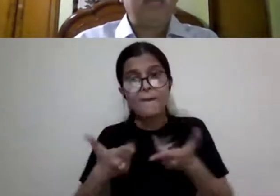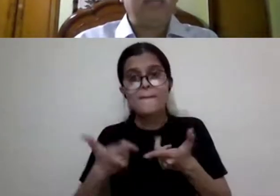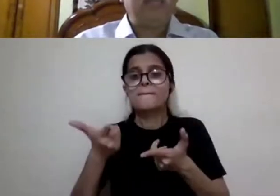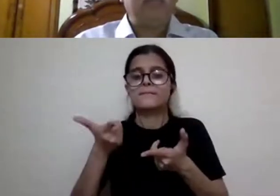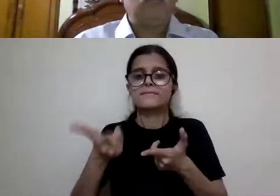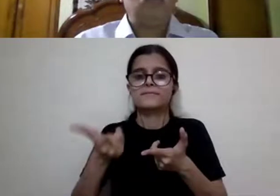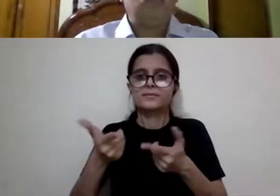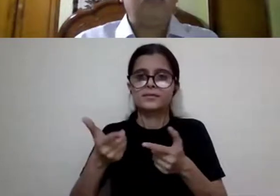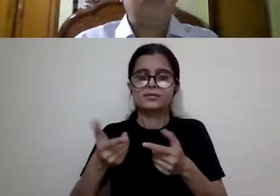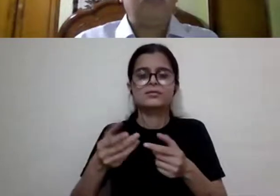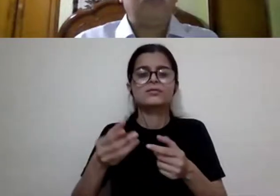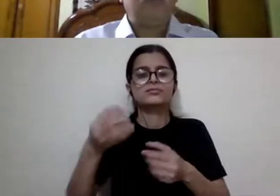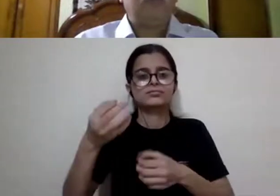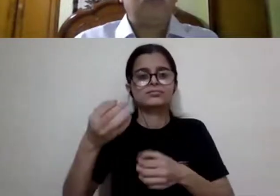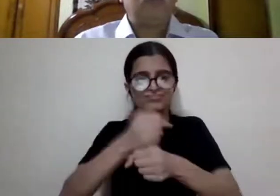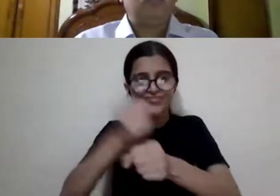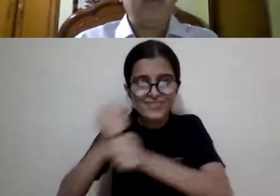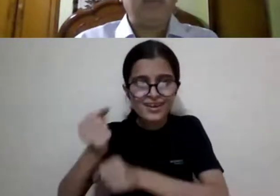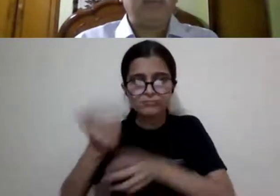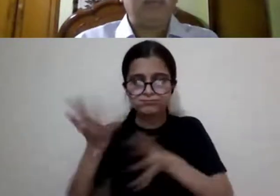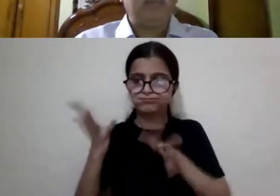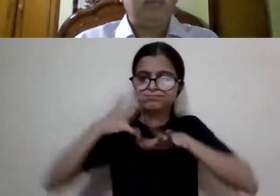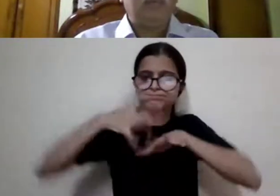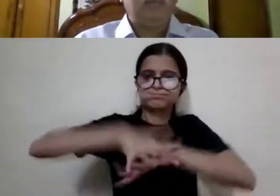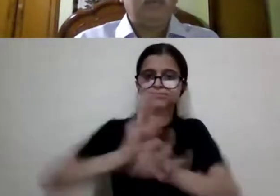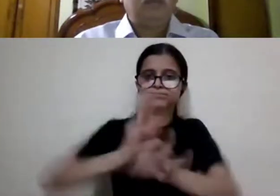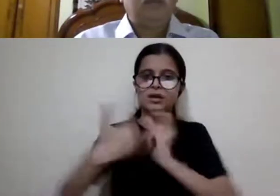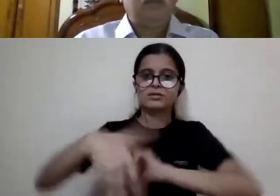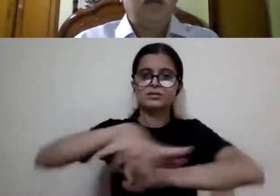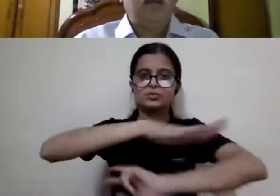creating an inclusive society